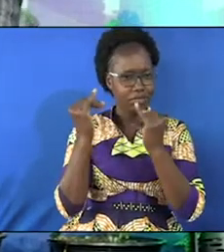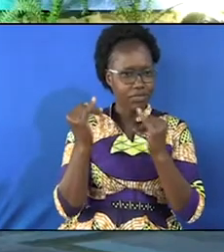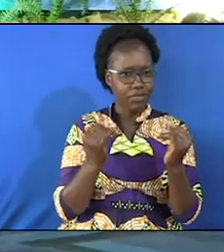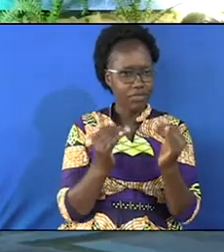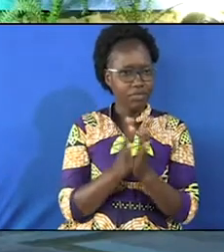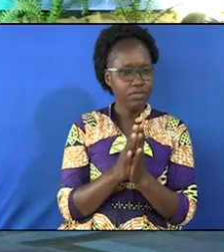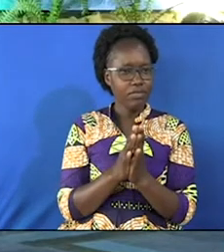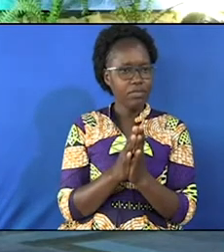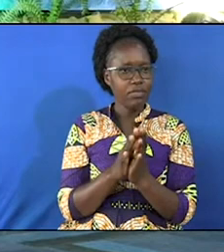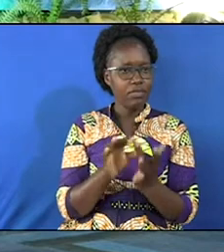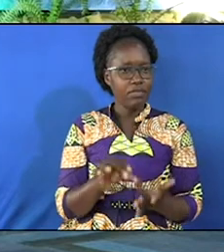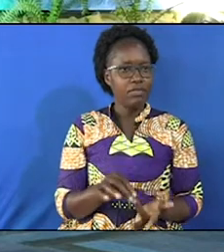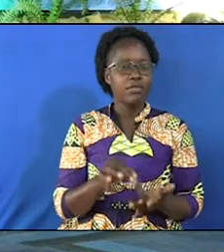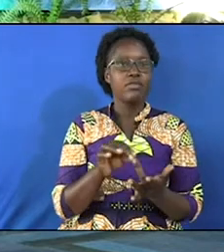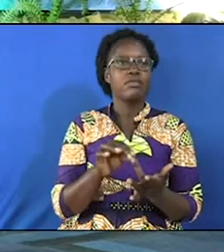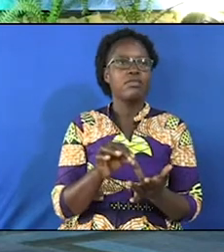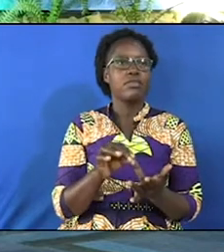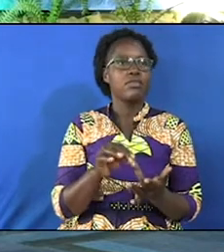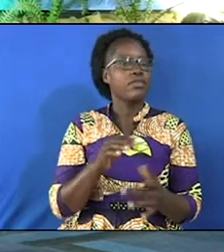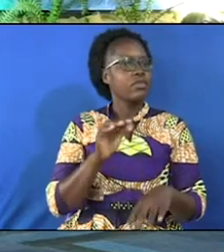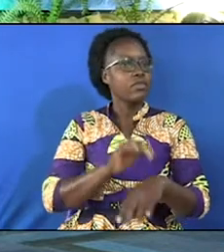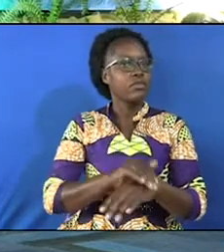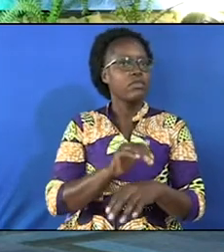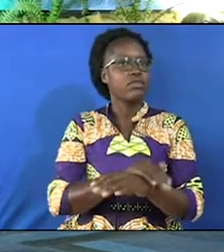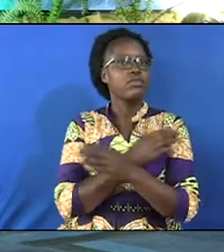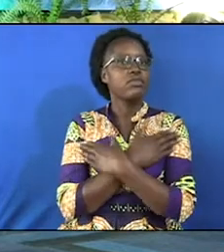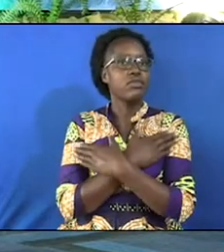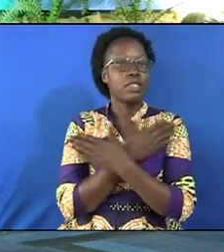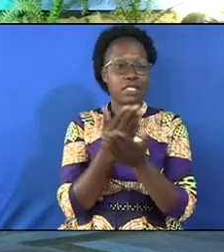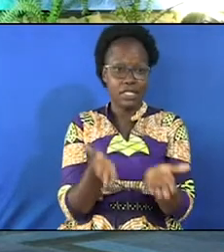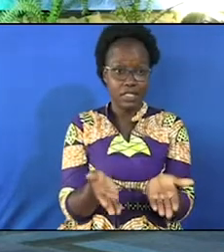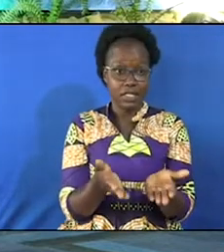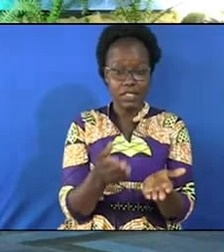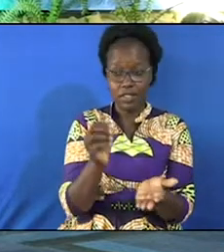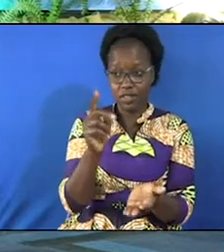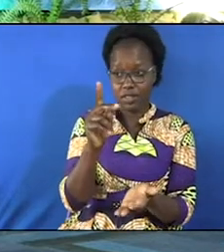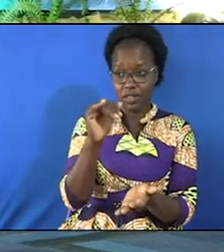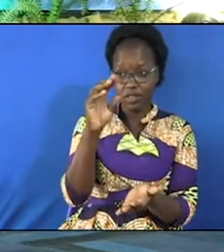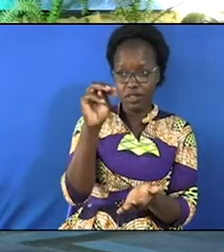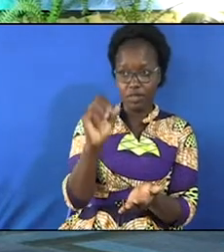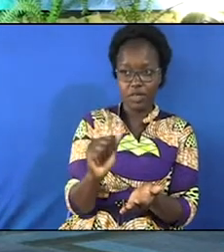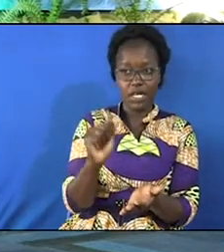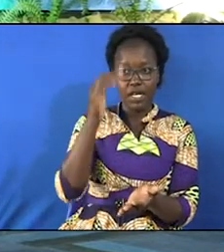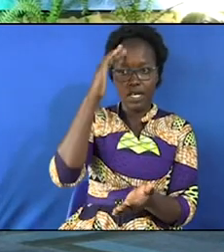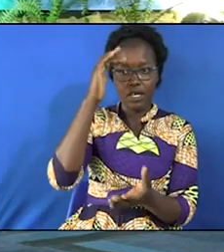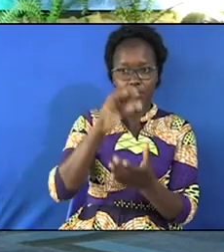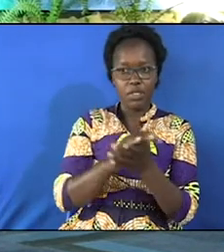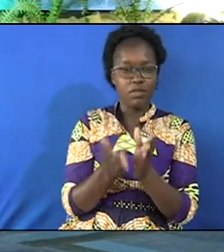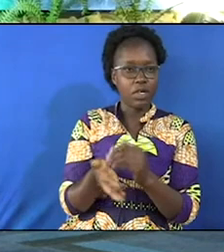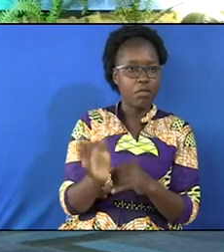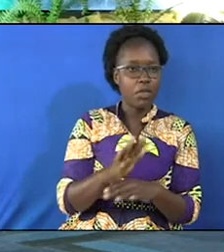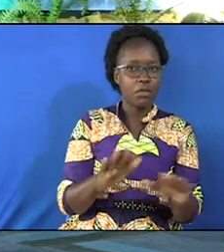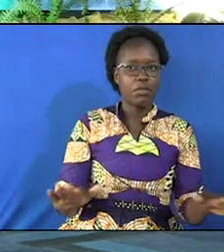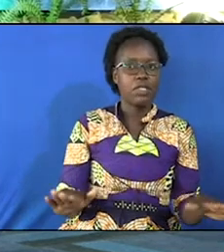privileged to have my good friend, Pastor Kiyoma, but I believe he'll come back permanently.